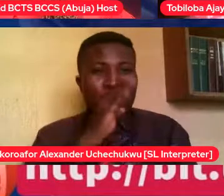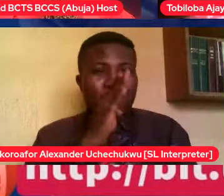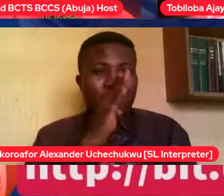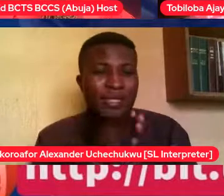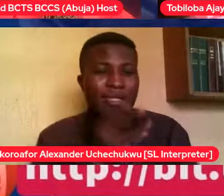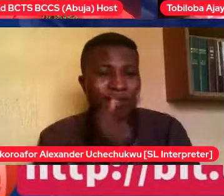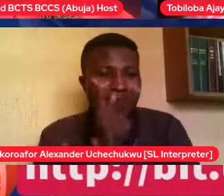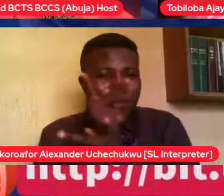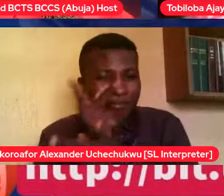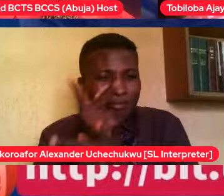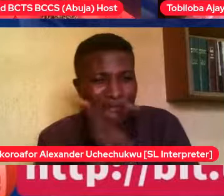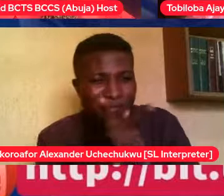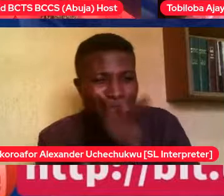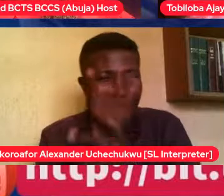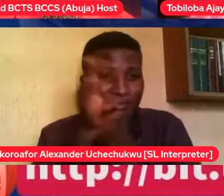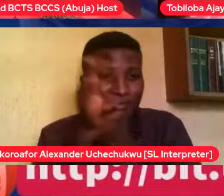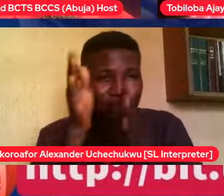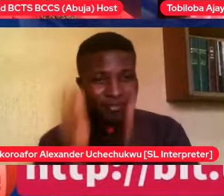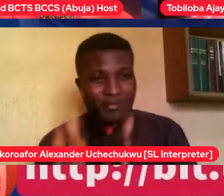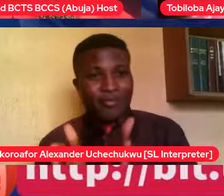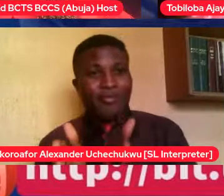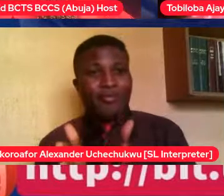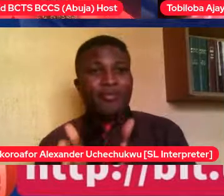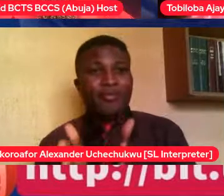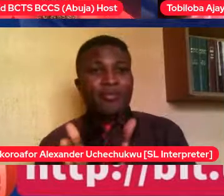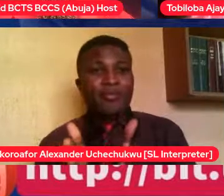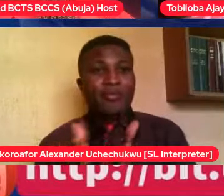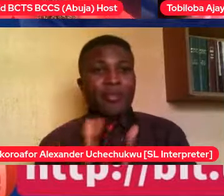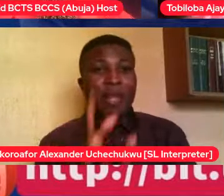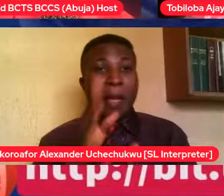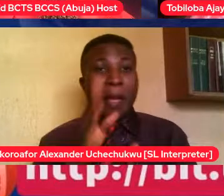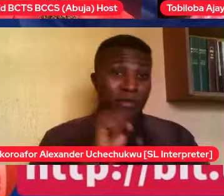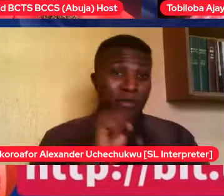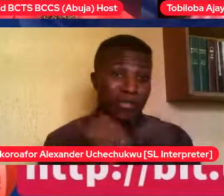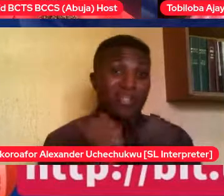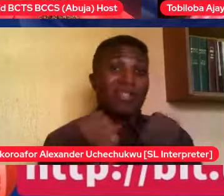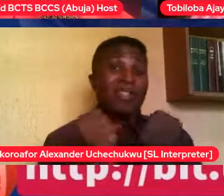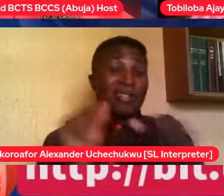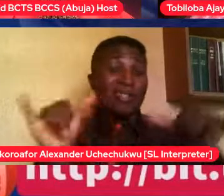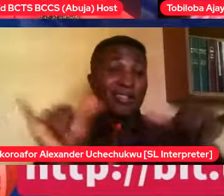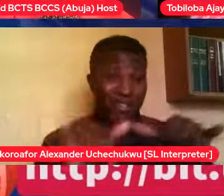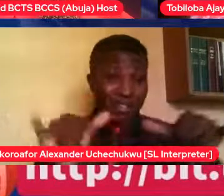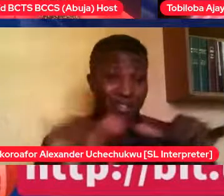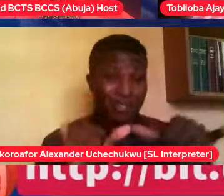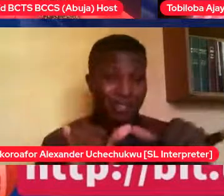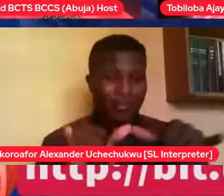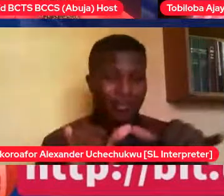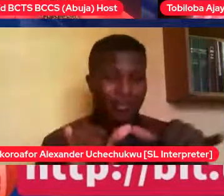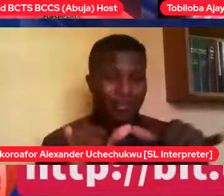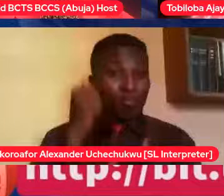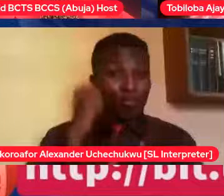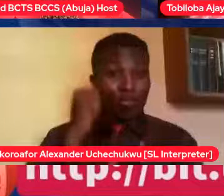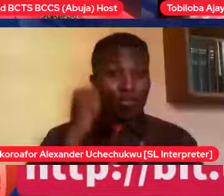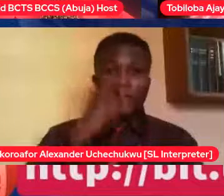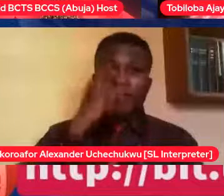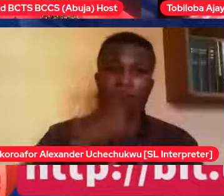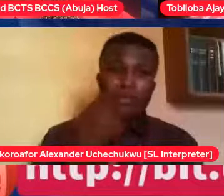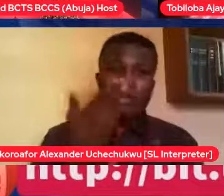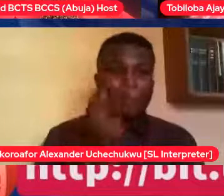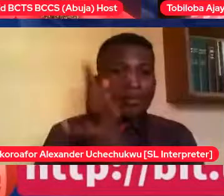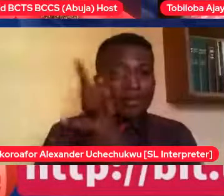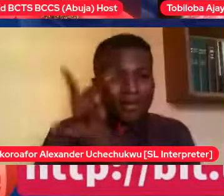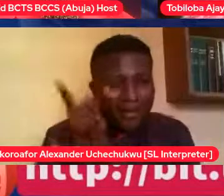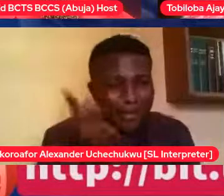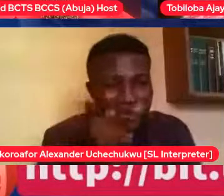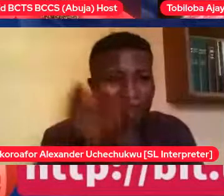right? So the minute that you're the person who by some stroke of genius needs care, it automatically means that you're not